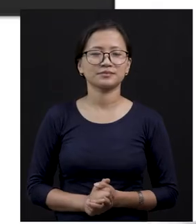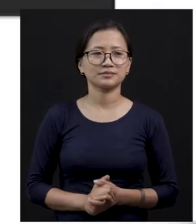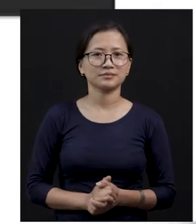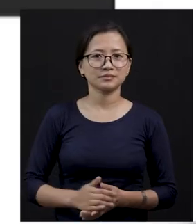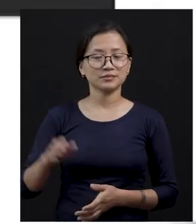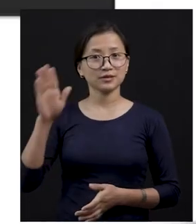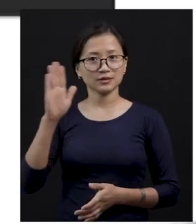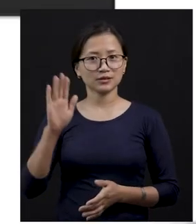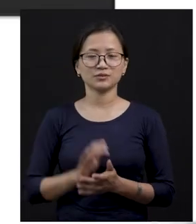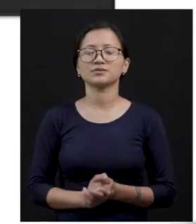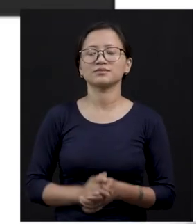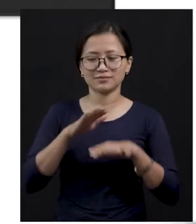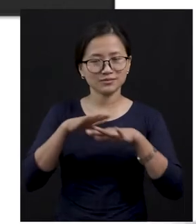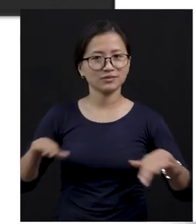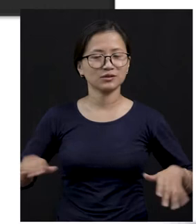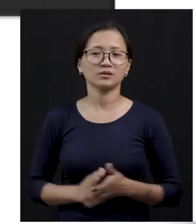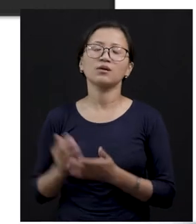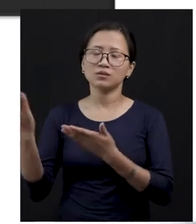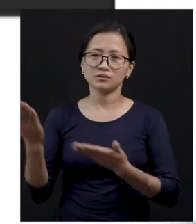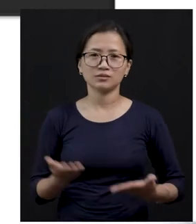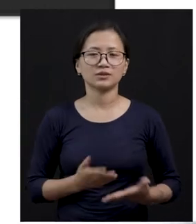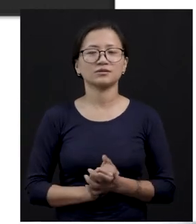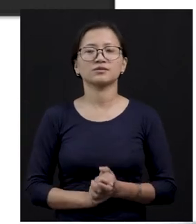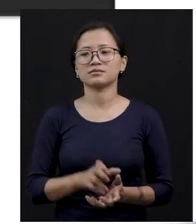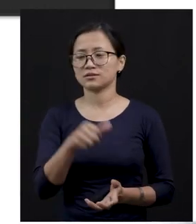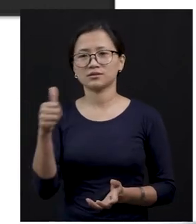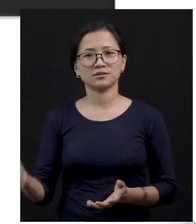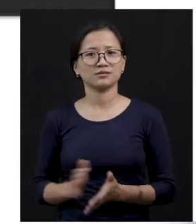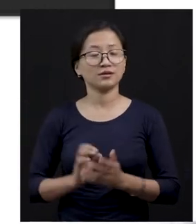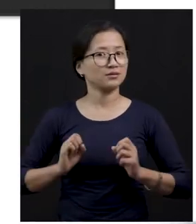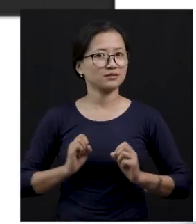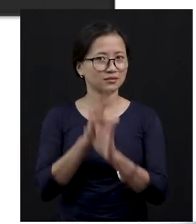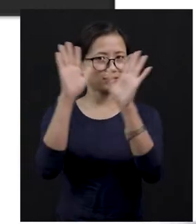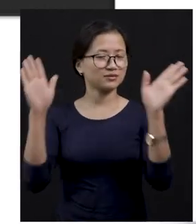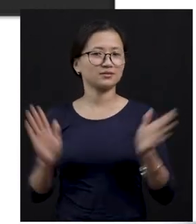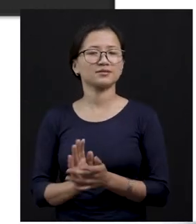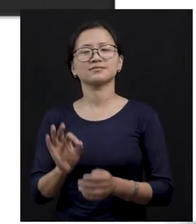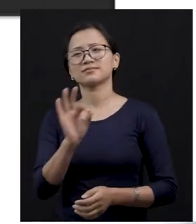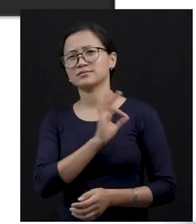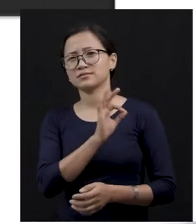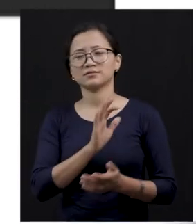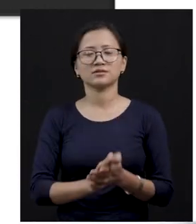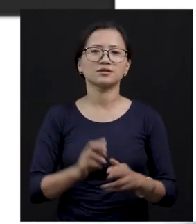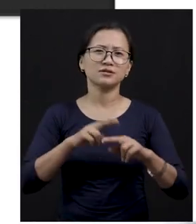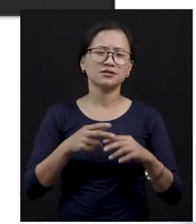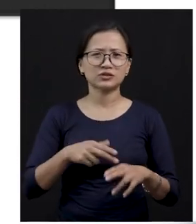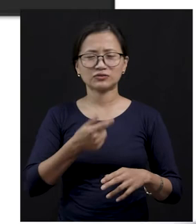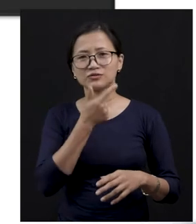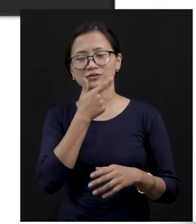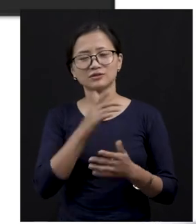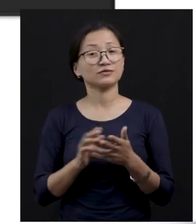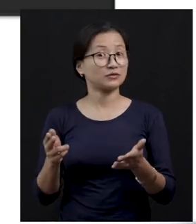Hi, children. Welcome back to another exciting, interesting, and fun-filled